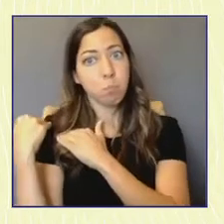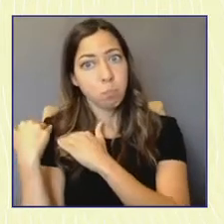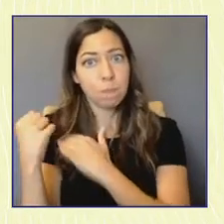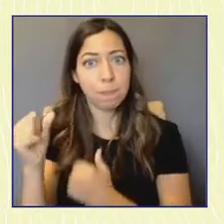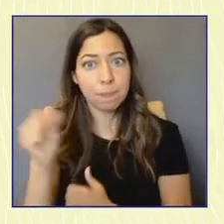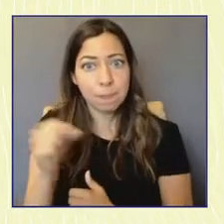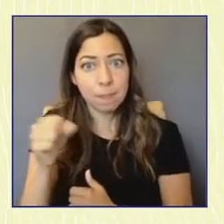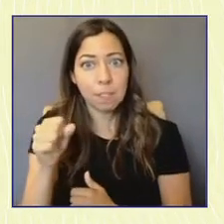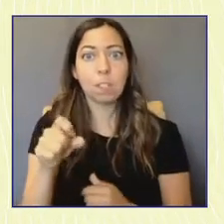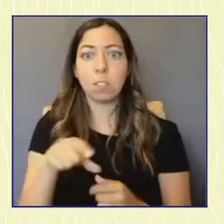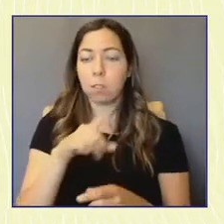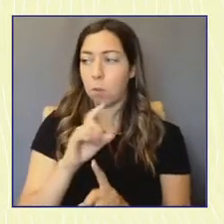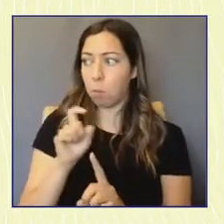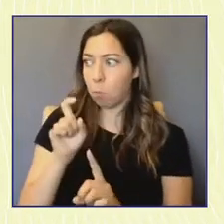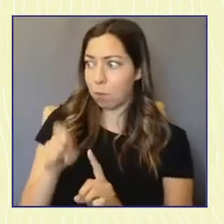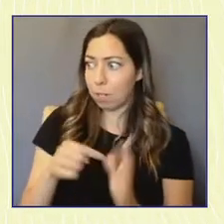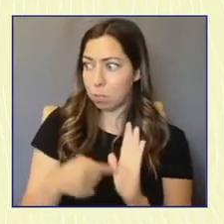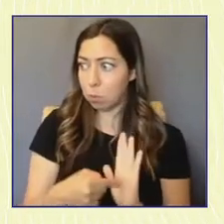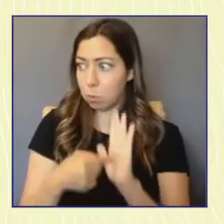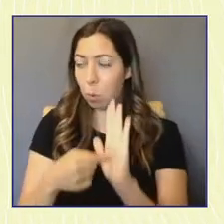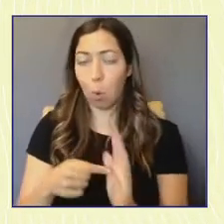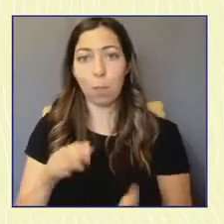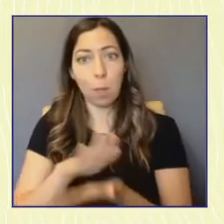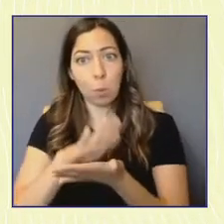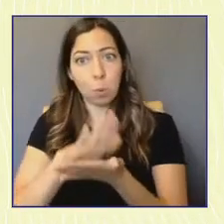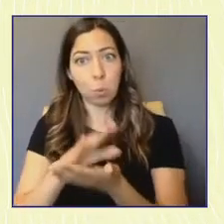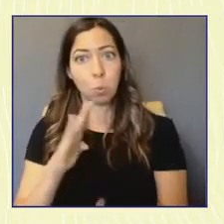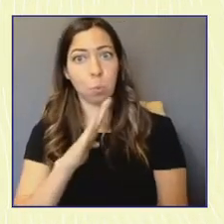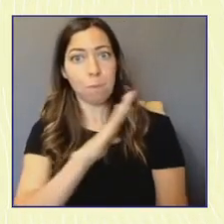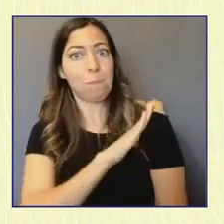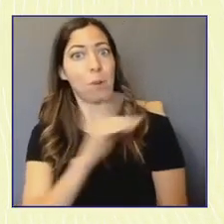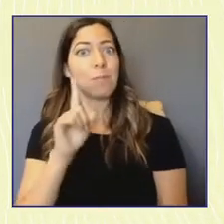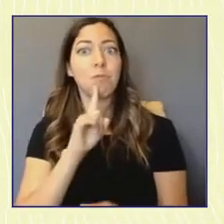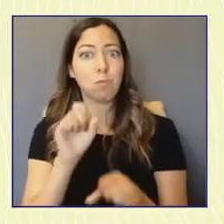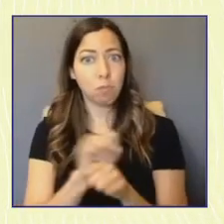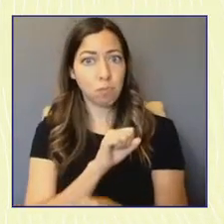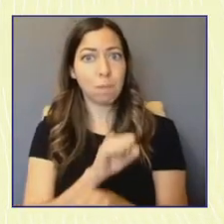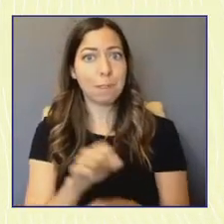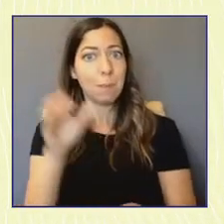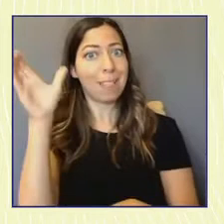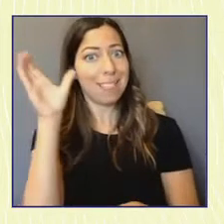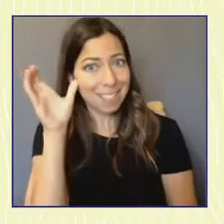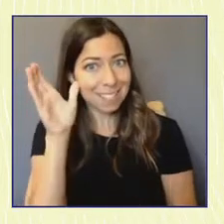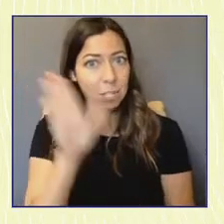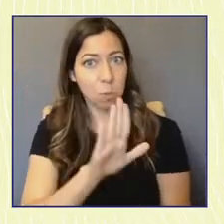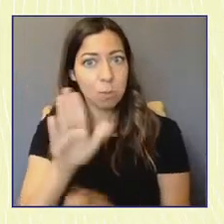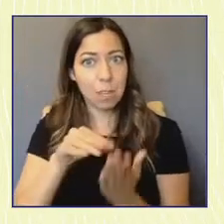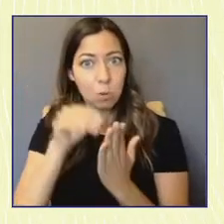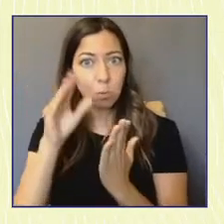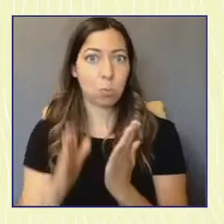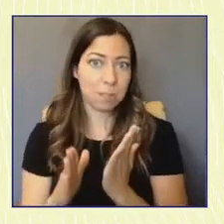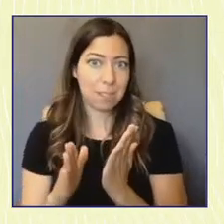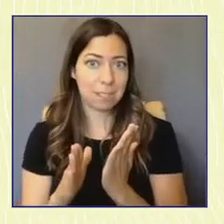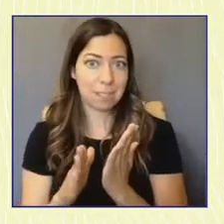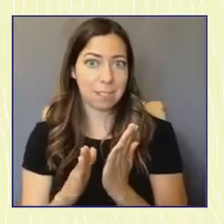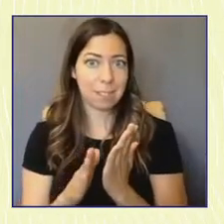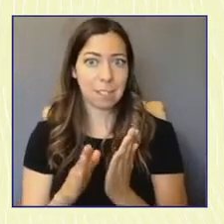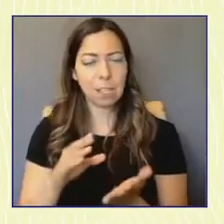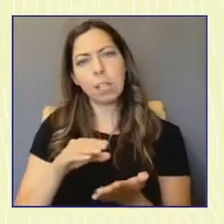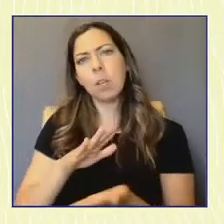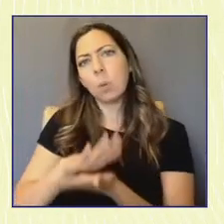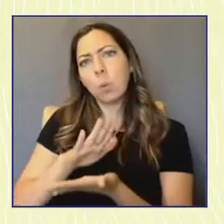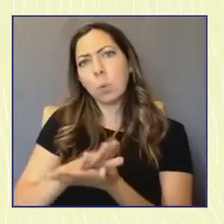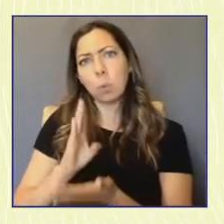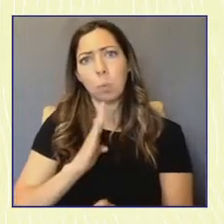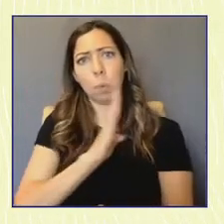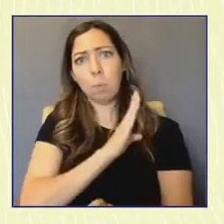making sure that school boards are listening to students, because there's just so many ways that school boards are just set up that force